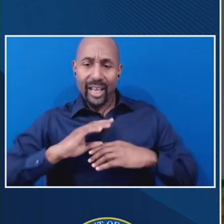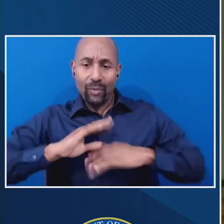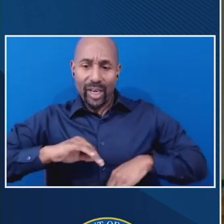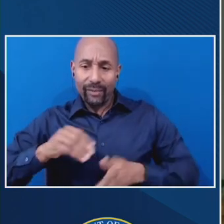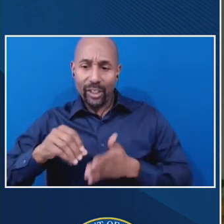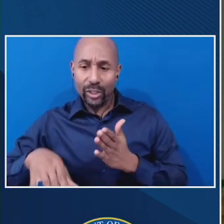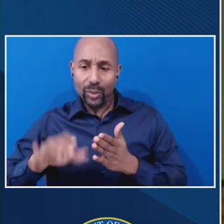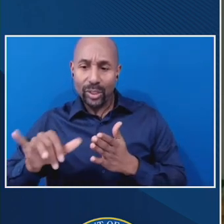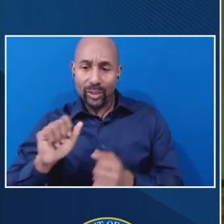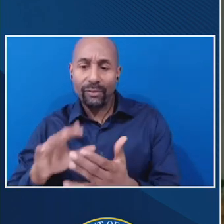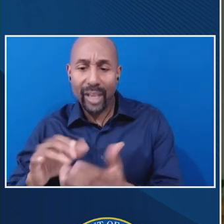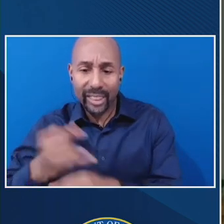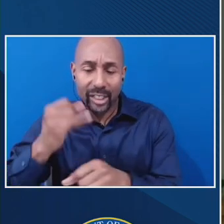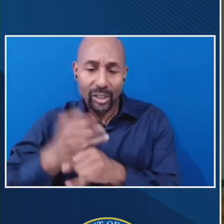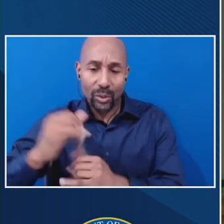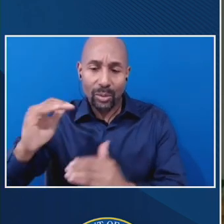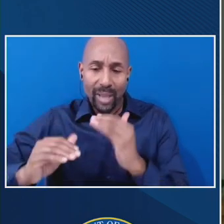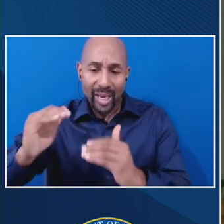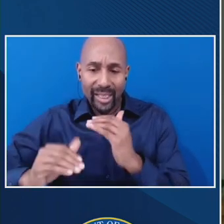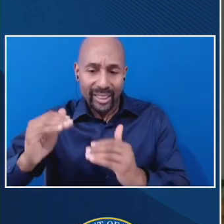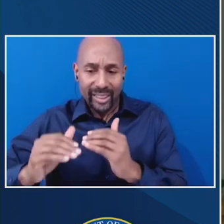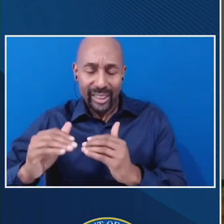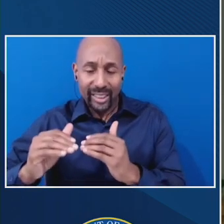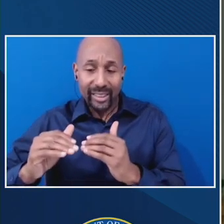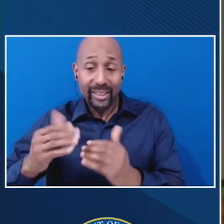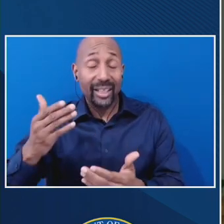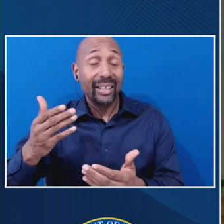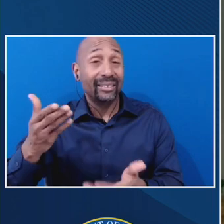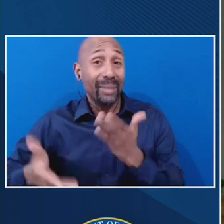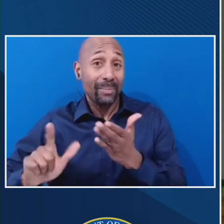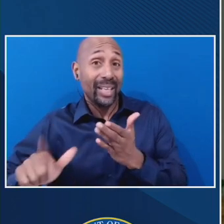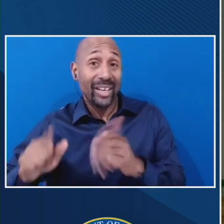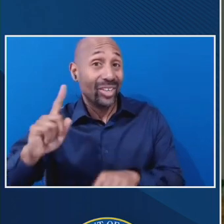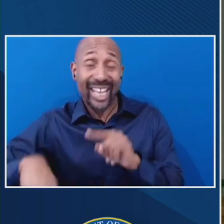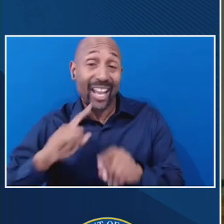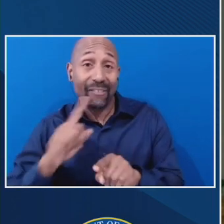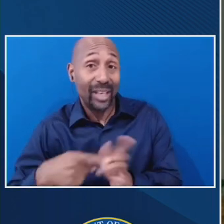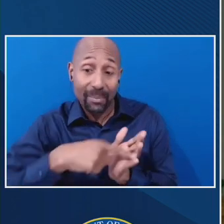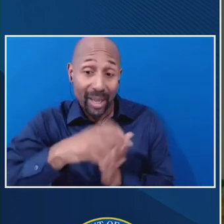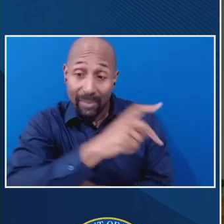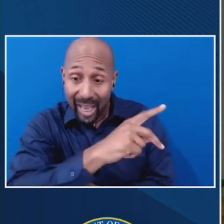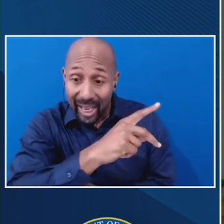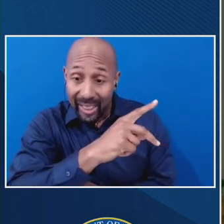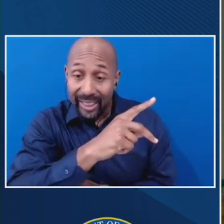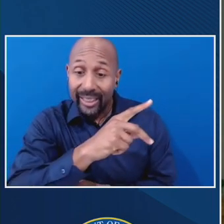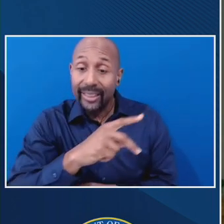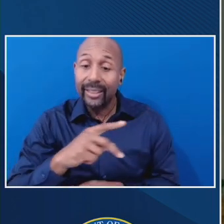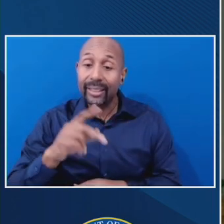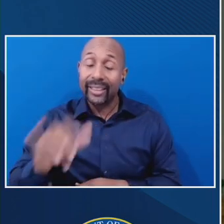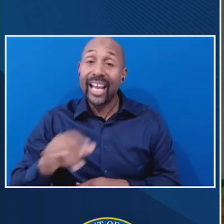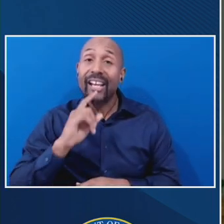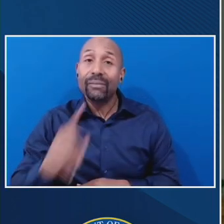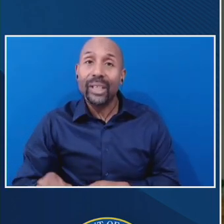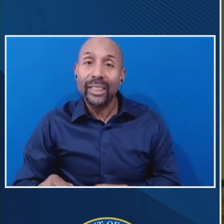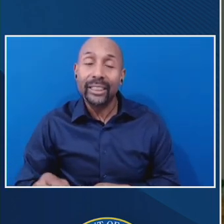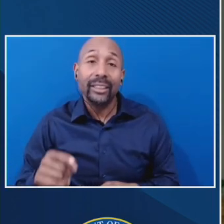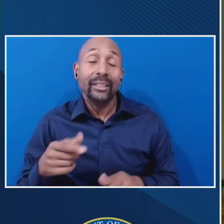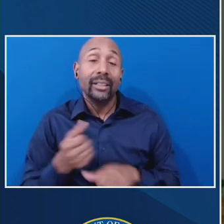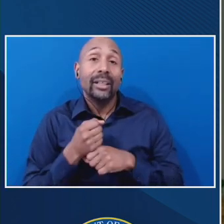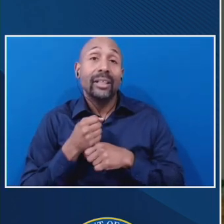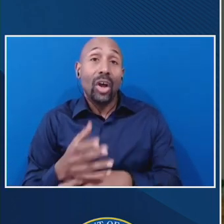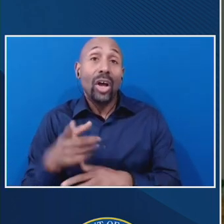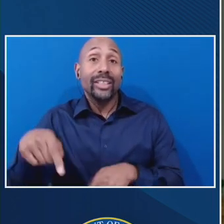their, their ability to pursue education, which is obviously not a good bank or